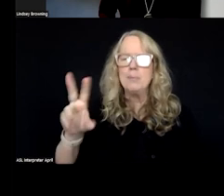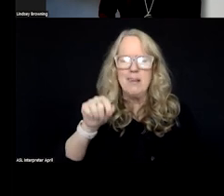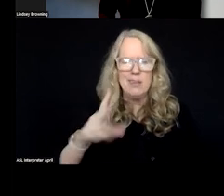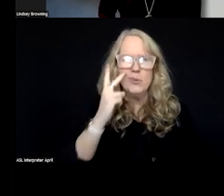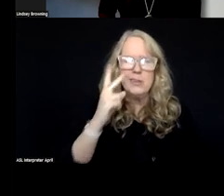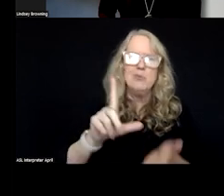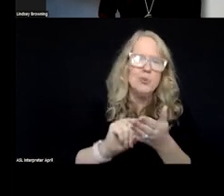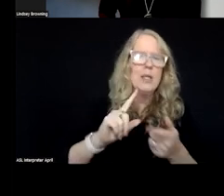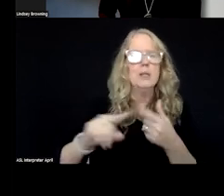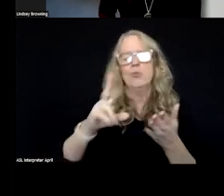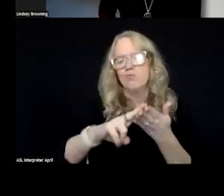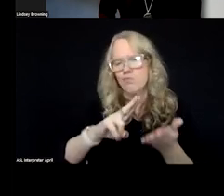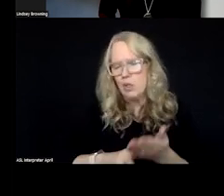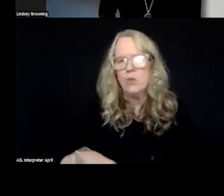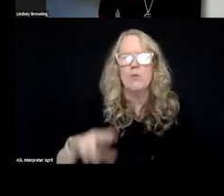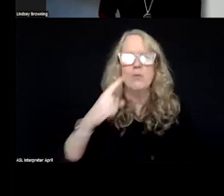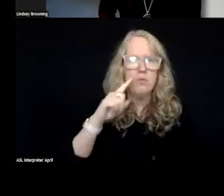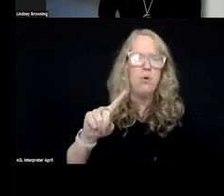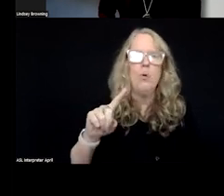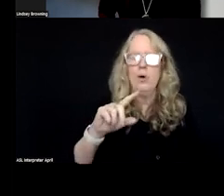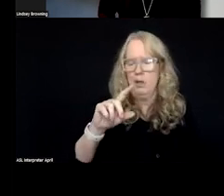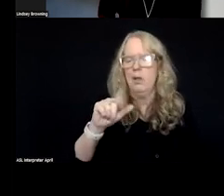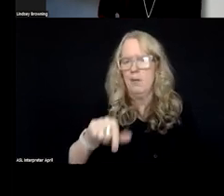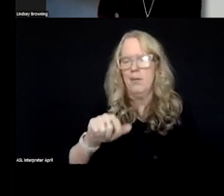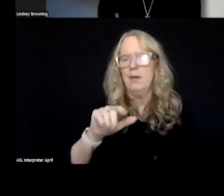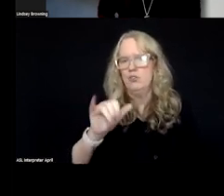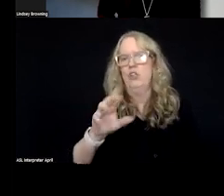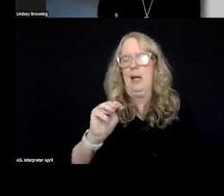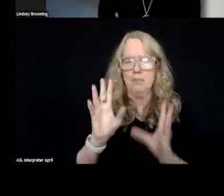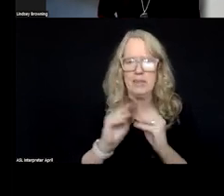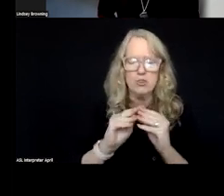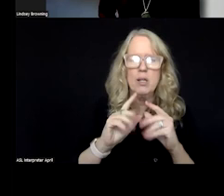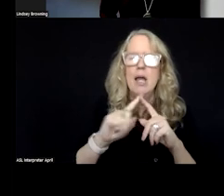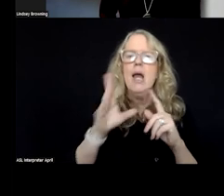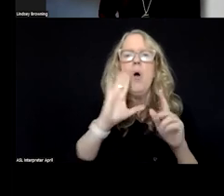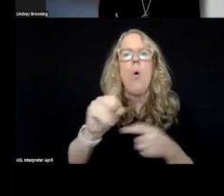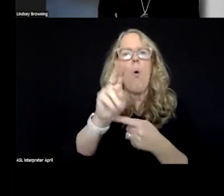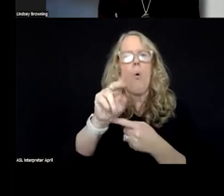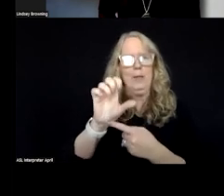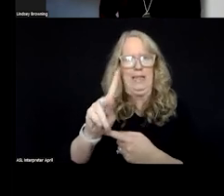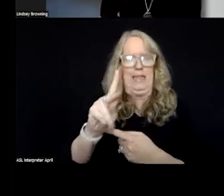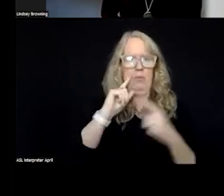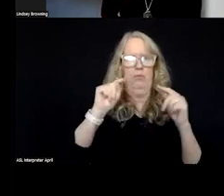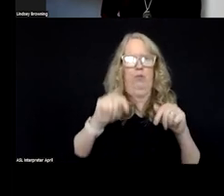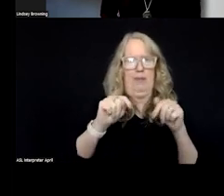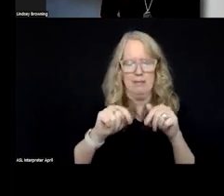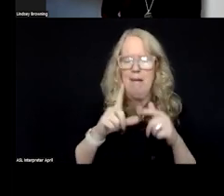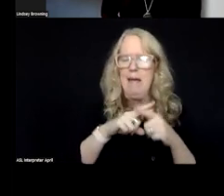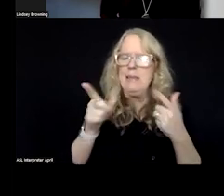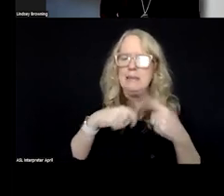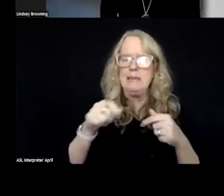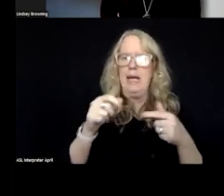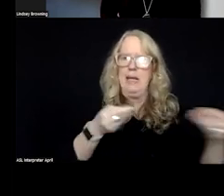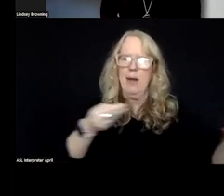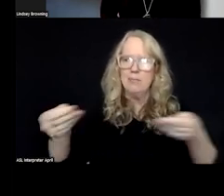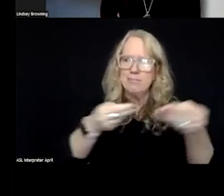That's where you can register for the crisis jam. And again, a reminder that everybody should get their own individual link for the crisis jam rather than sharing those links